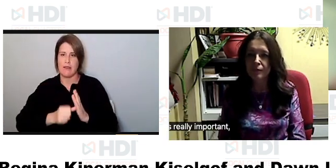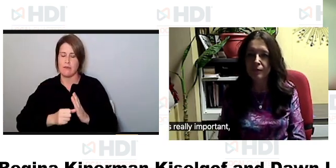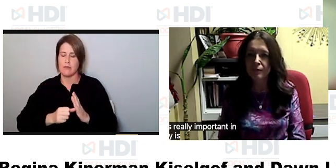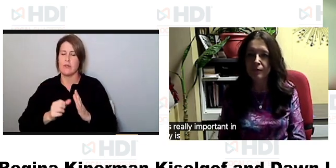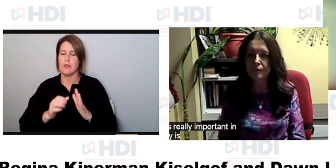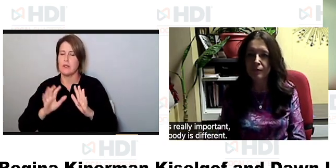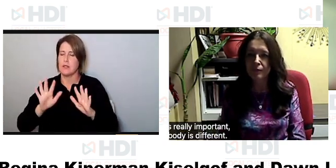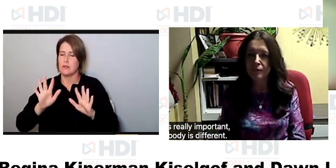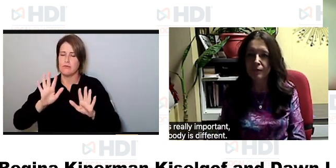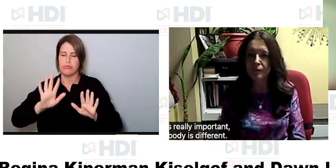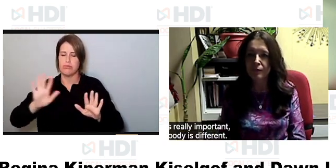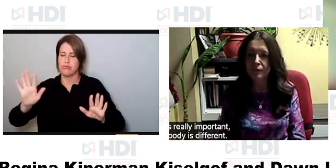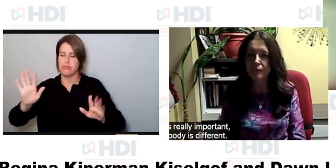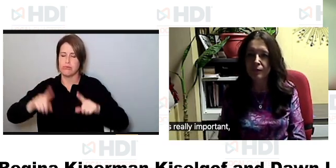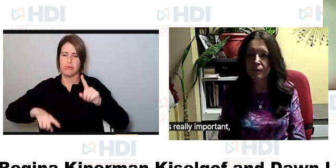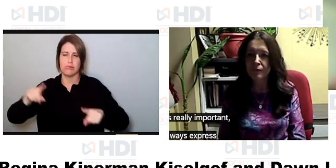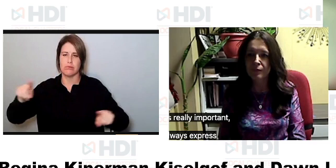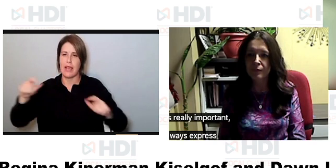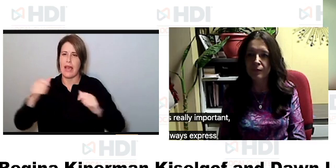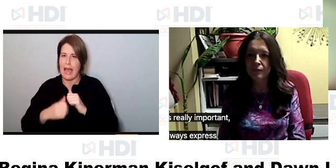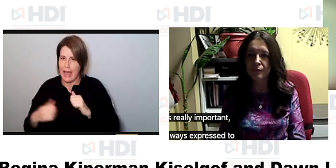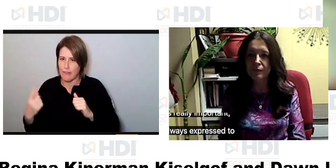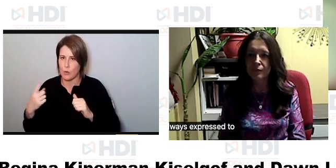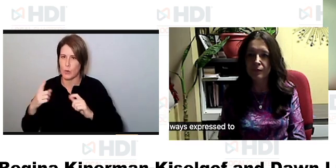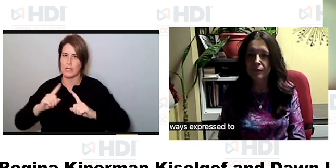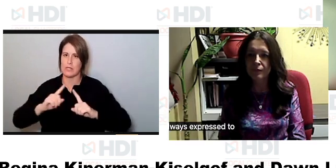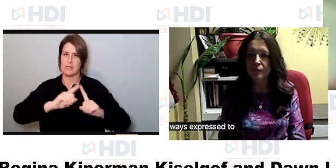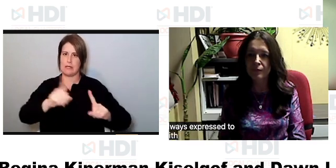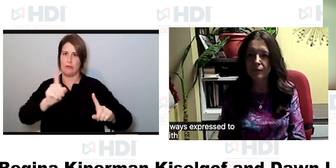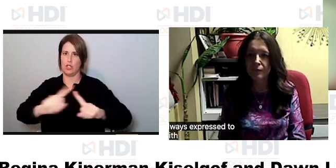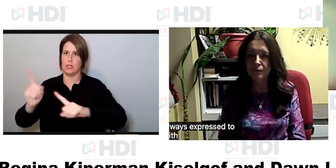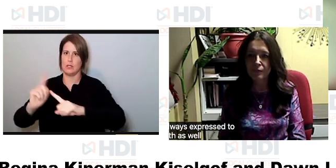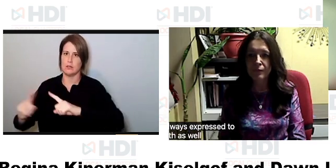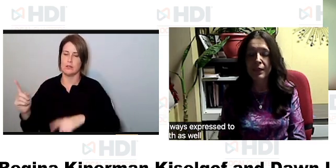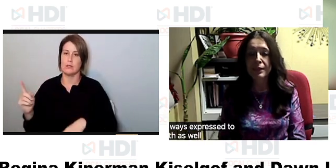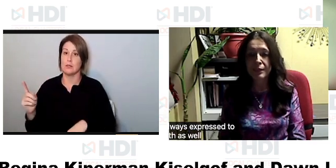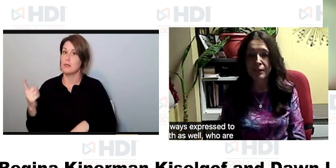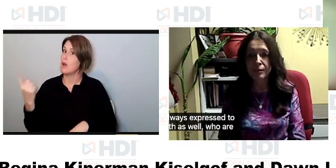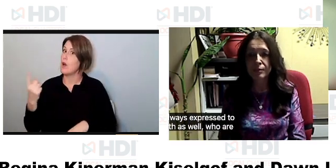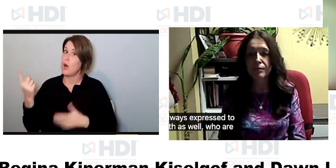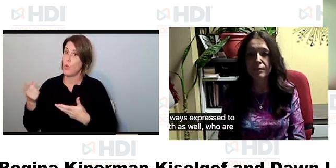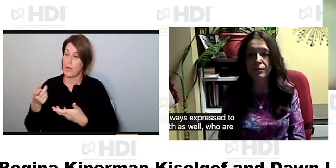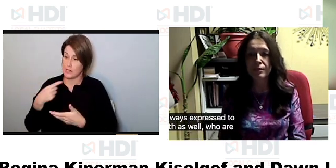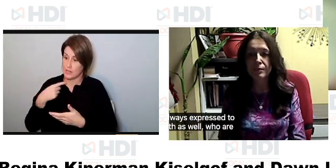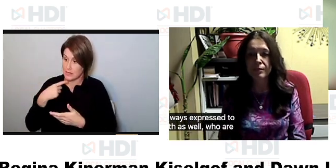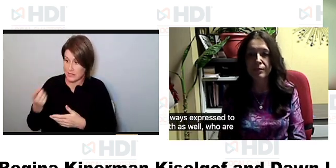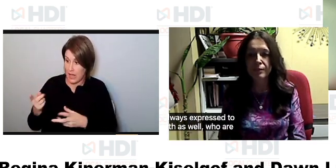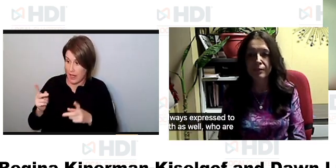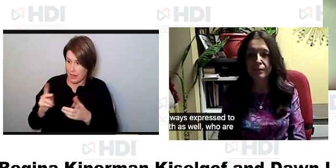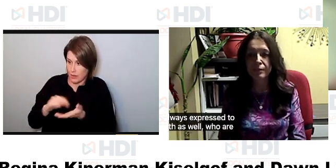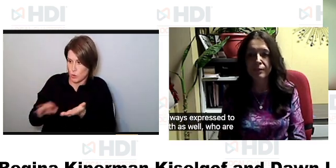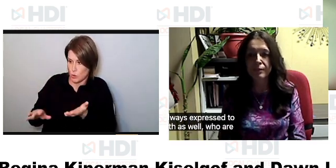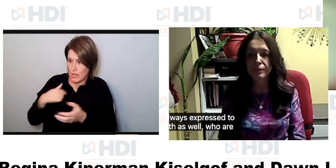different and i always express to the students i work directly with as well who are deaf also that they're the